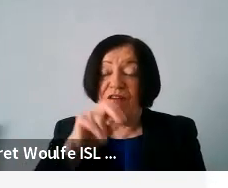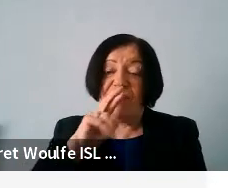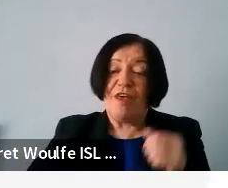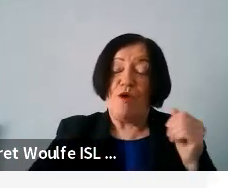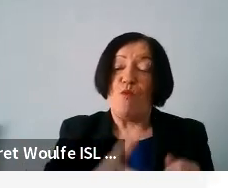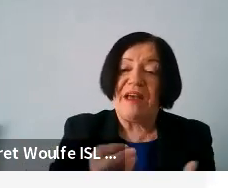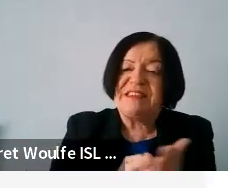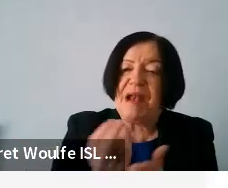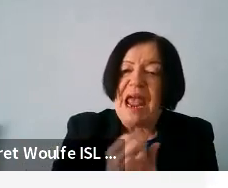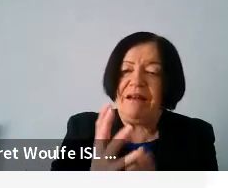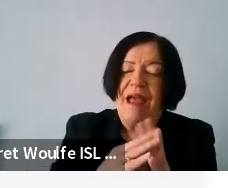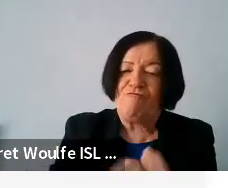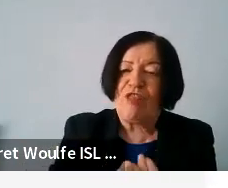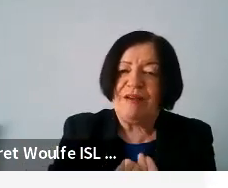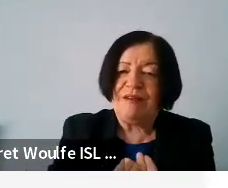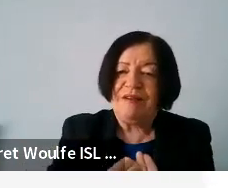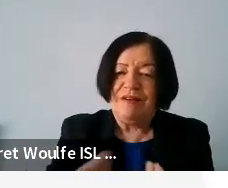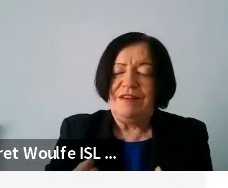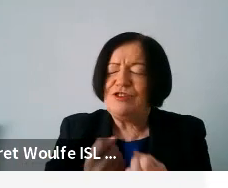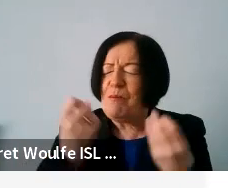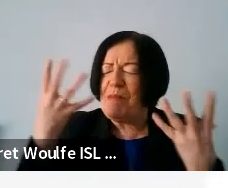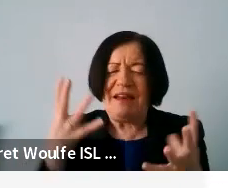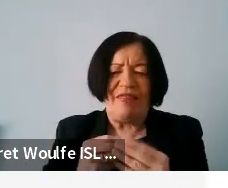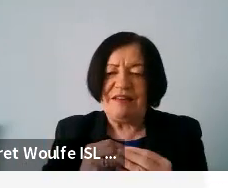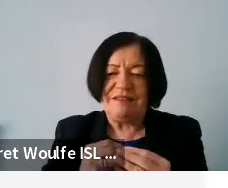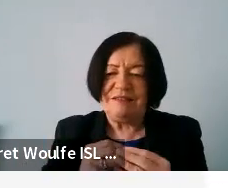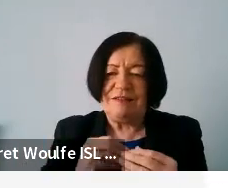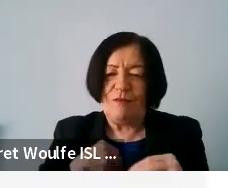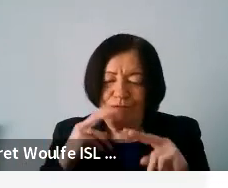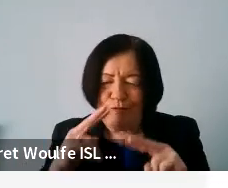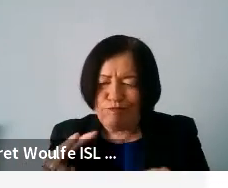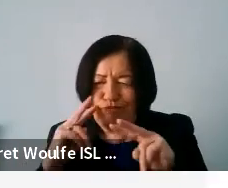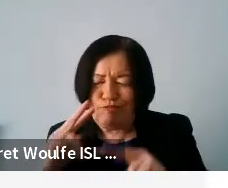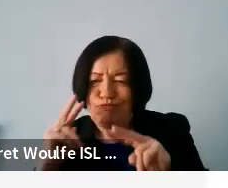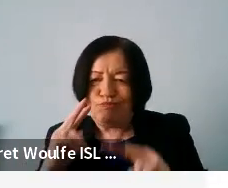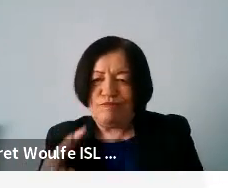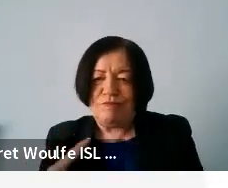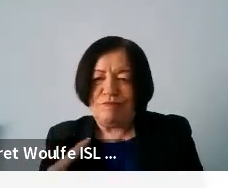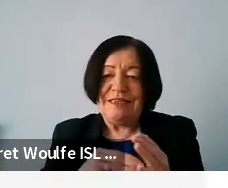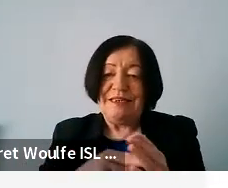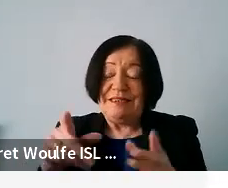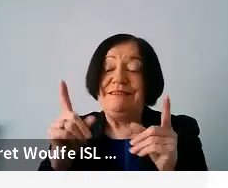explaining what things are. So there's just so many things I think we looked at. Yes, definitely.